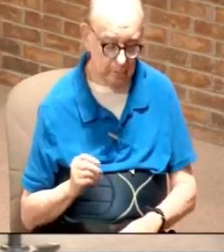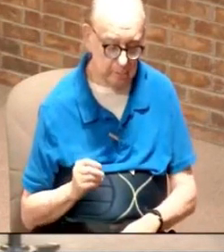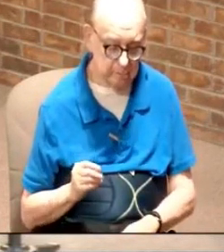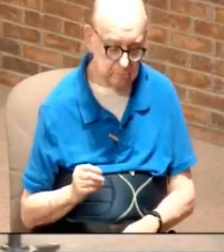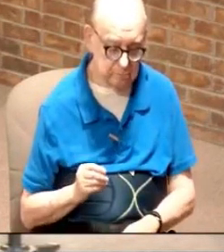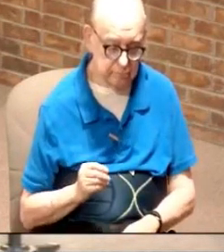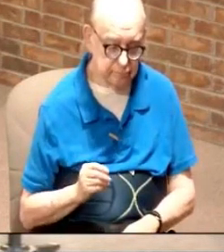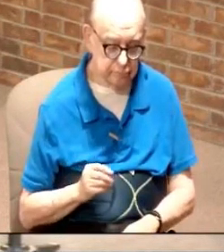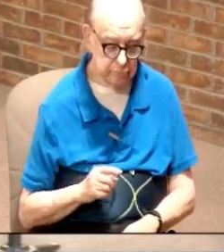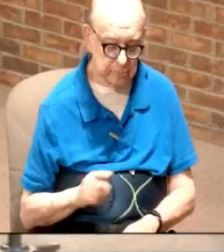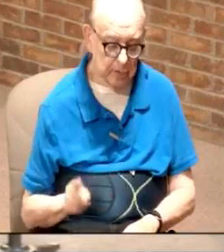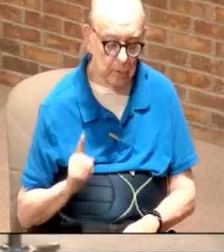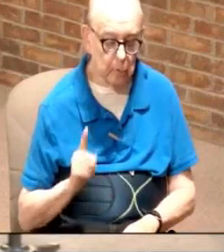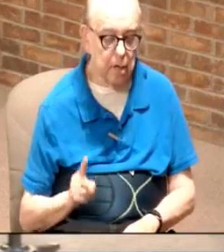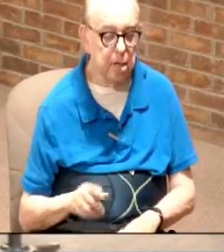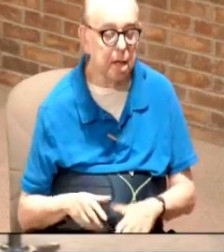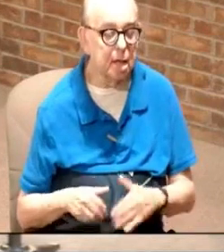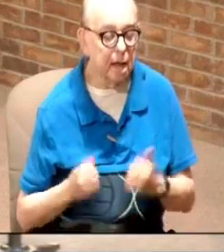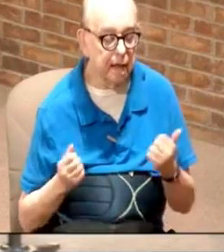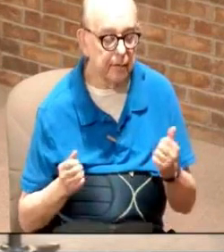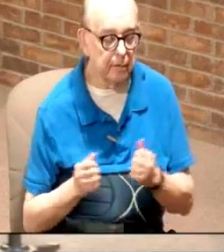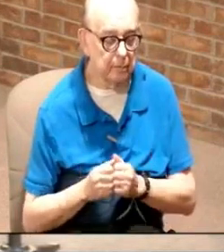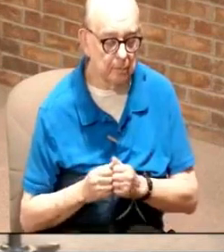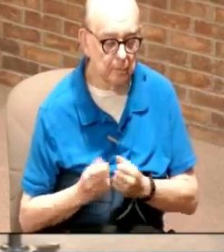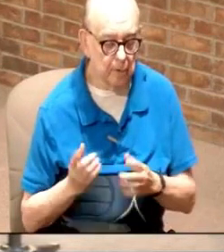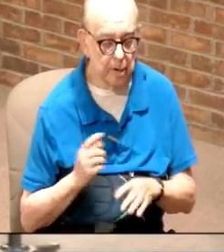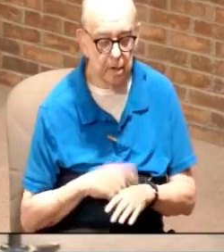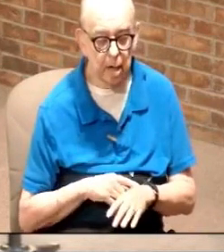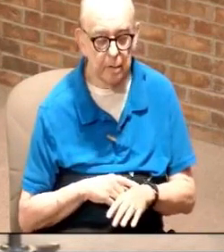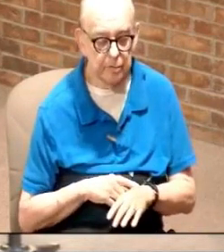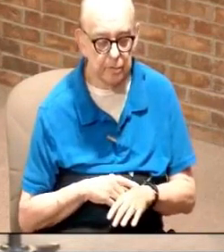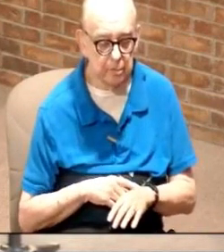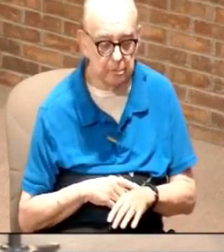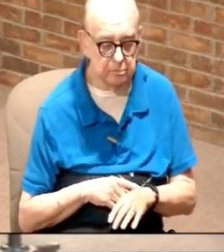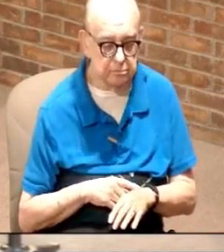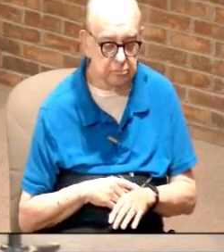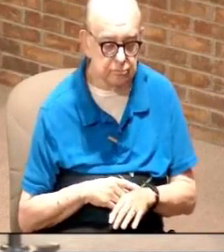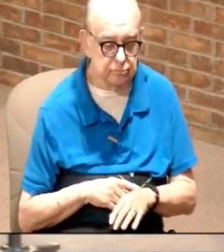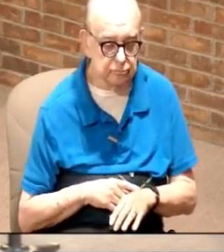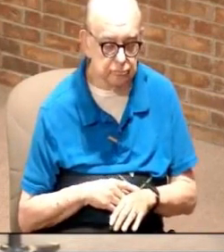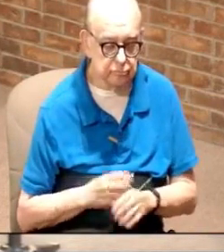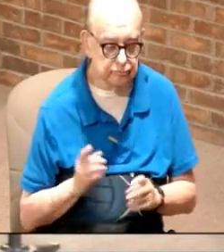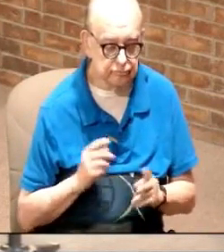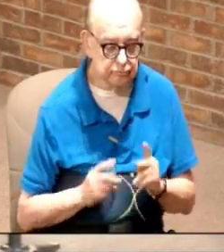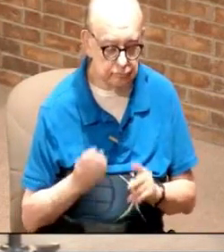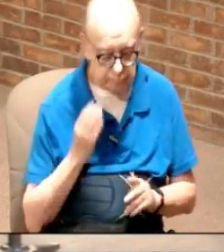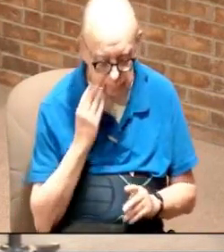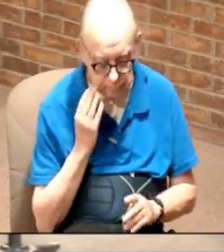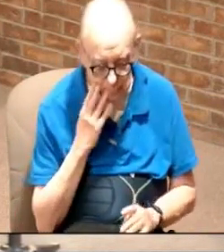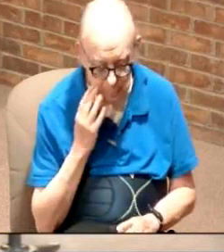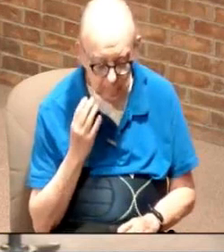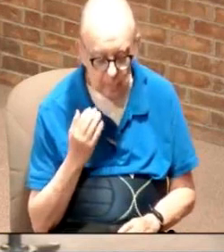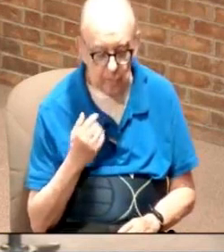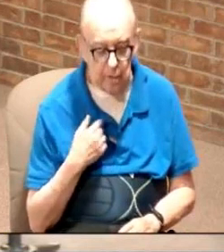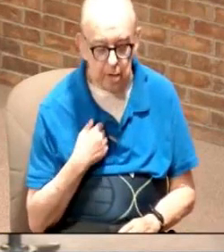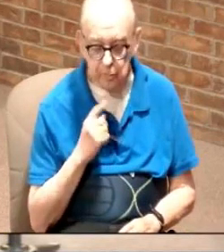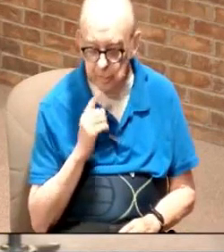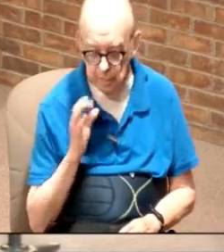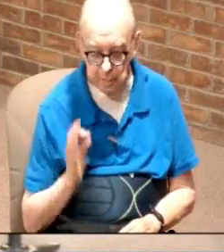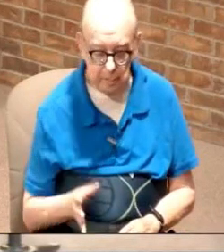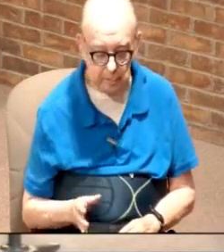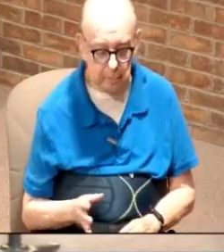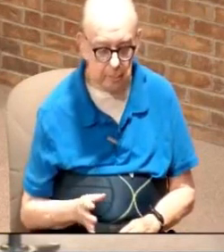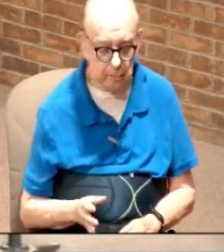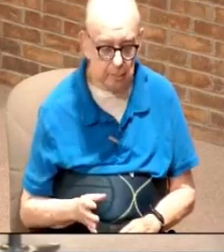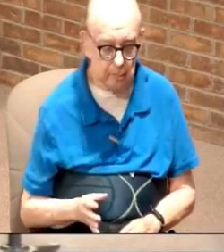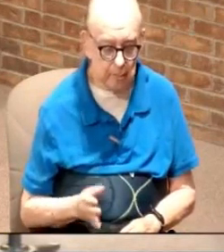they were one because there were many times a lot of people knew that I was a pastor and they knew